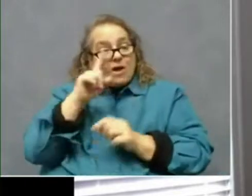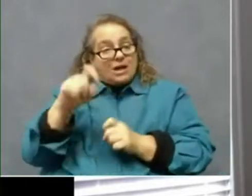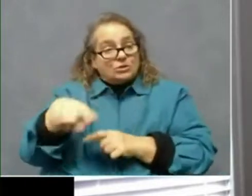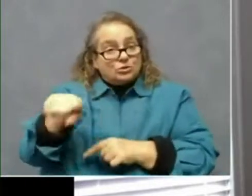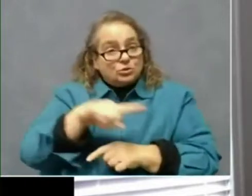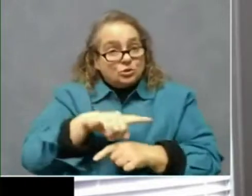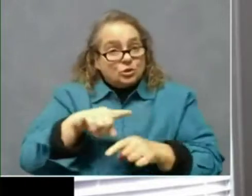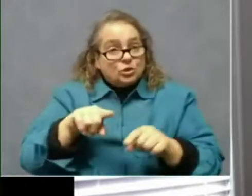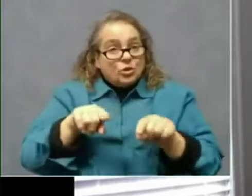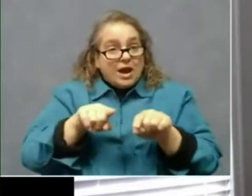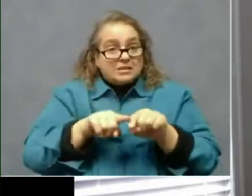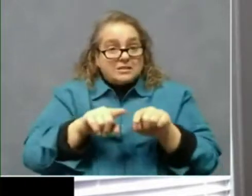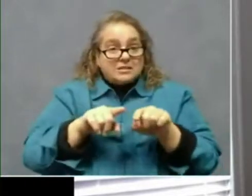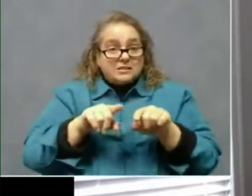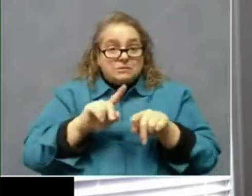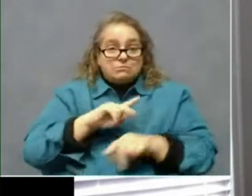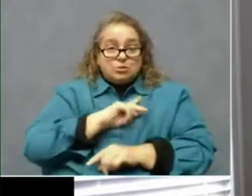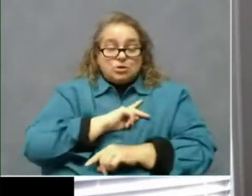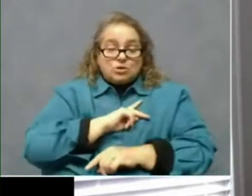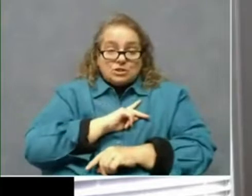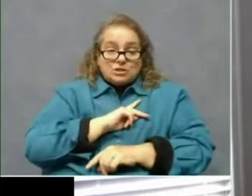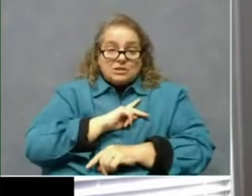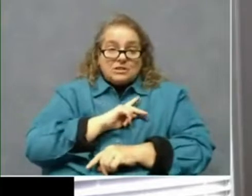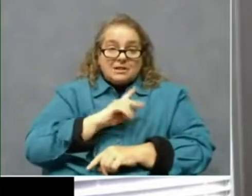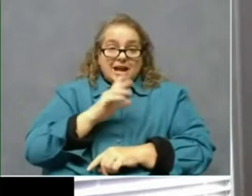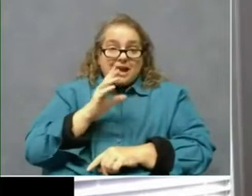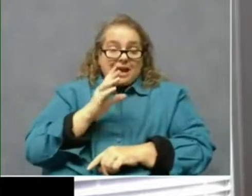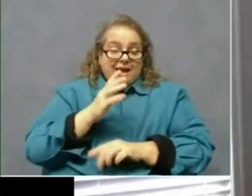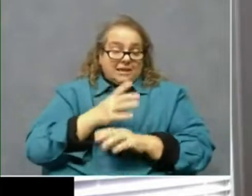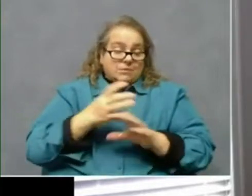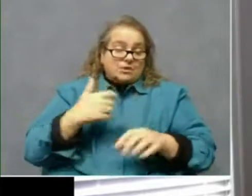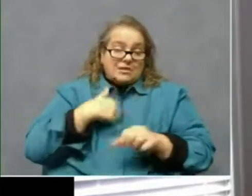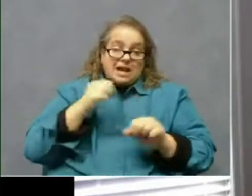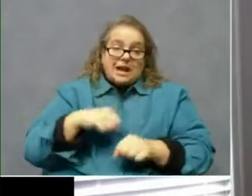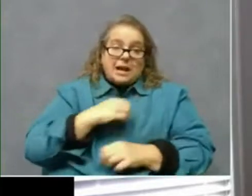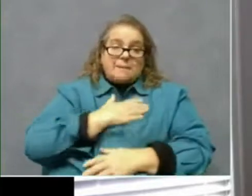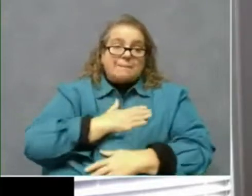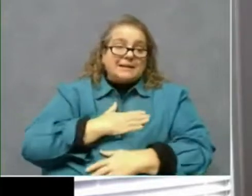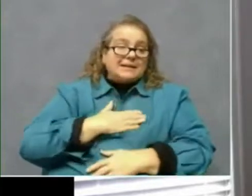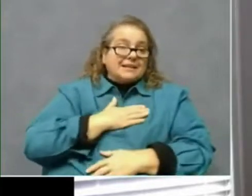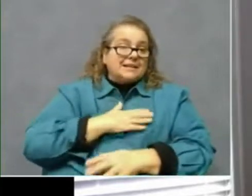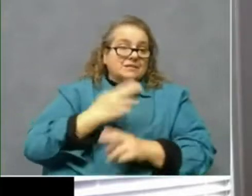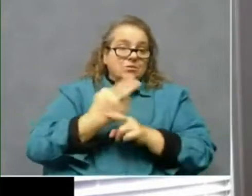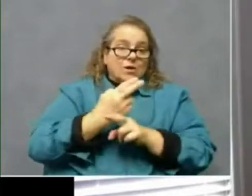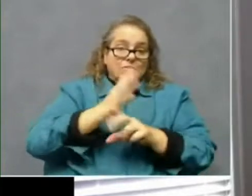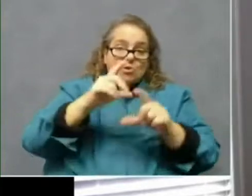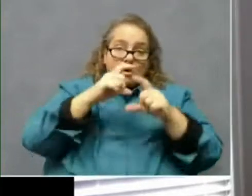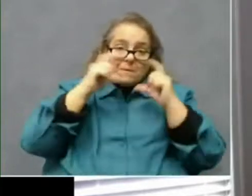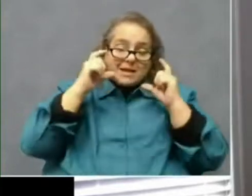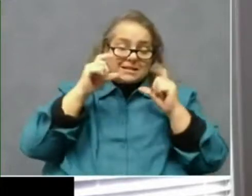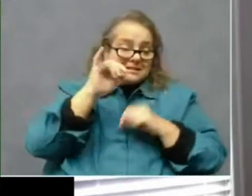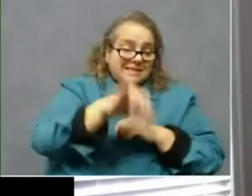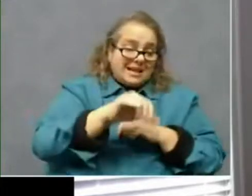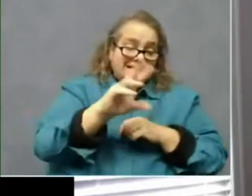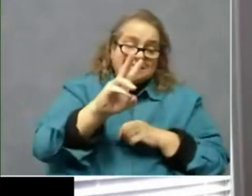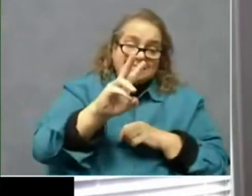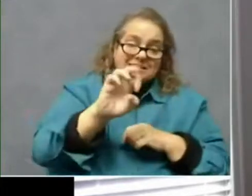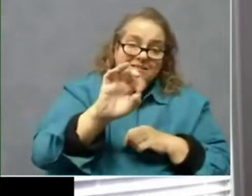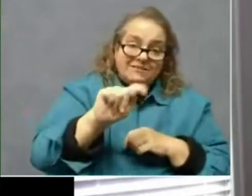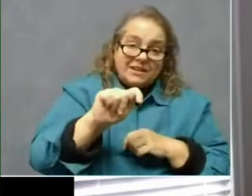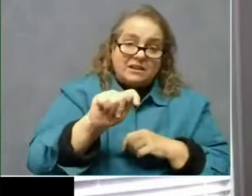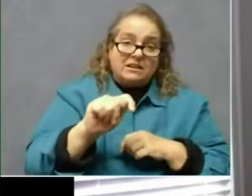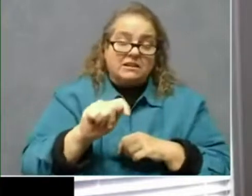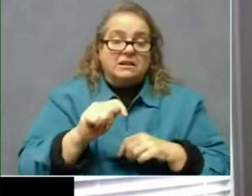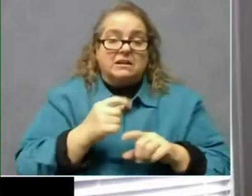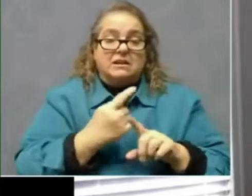passionately as I can, please wear your mask, stay six feet or more away from each other, wash your hands,